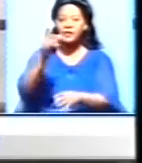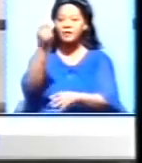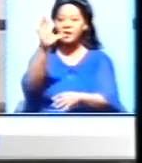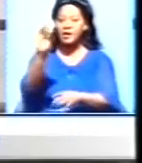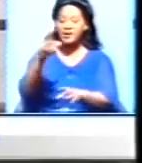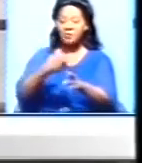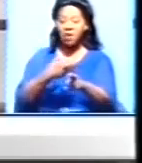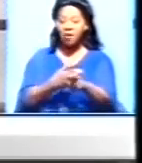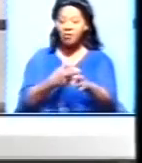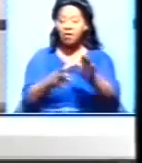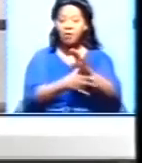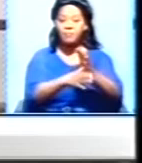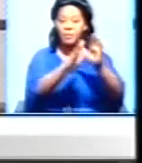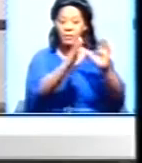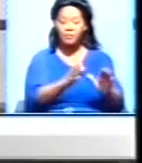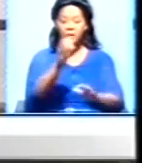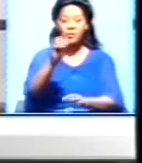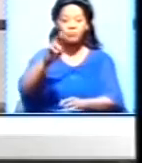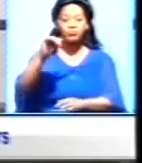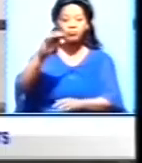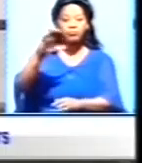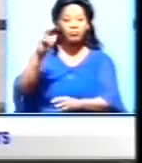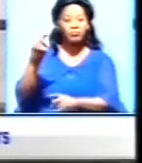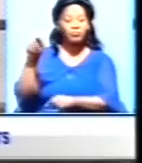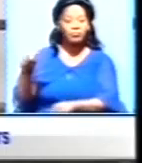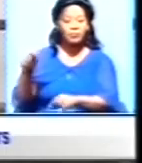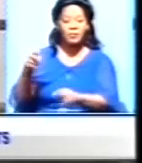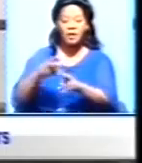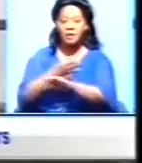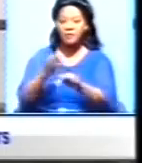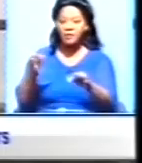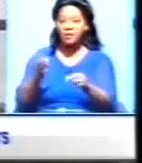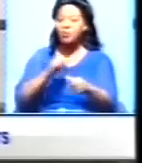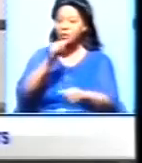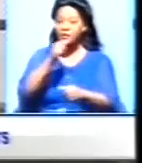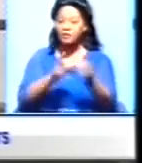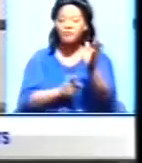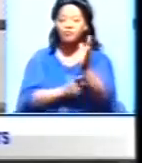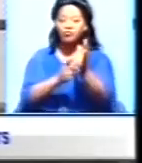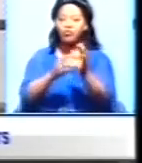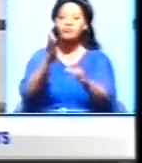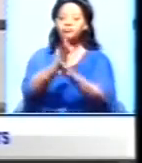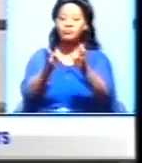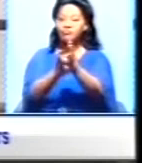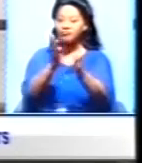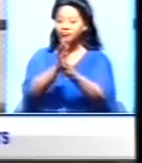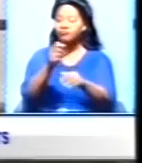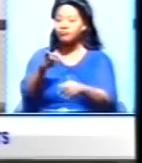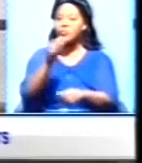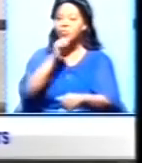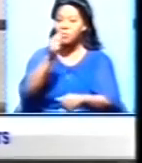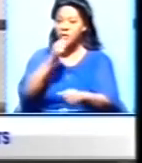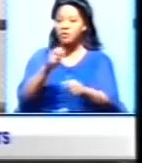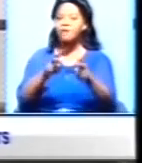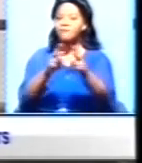And Ambassador Schultz stressed the significance of a free press in a democracy. The U.S. said the media have an